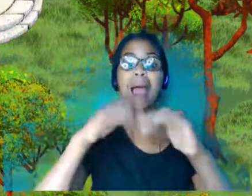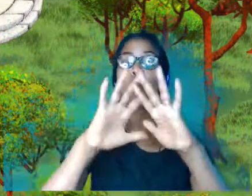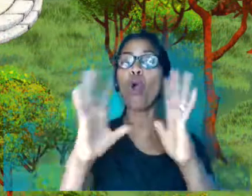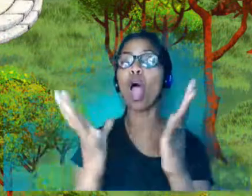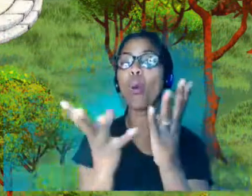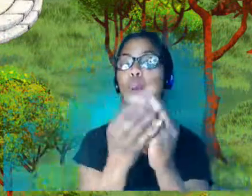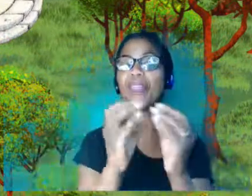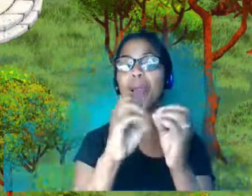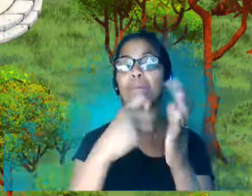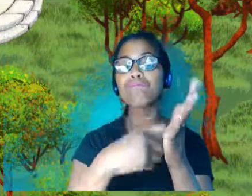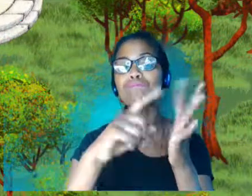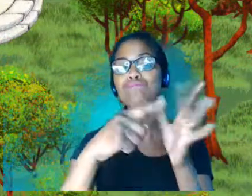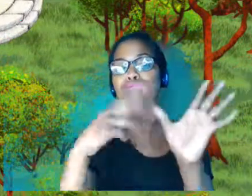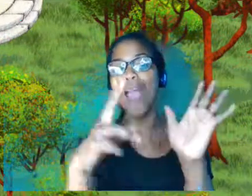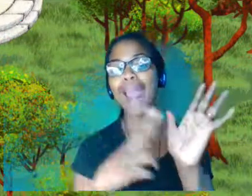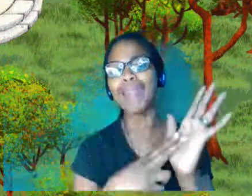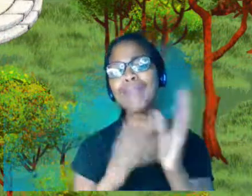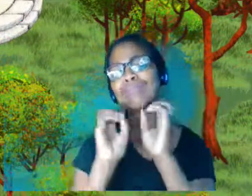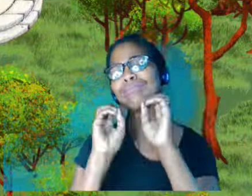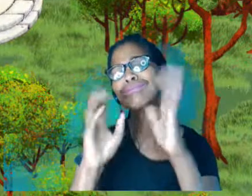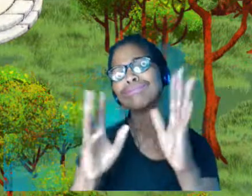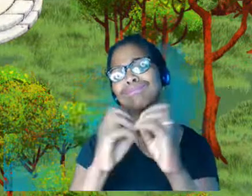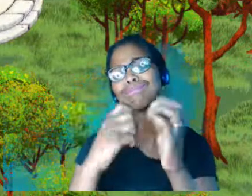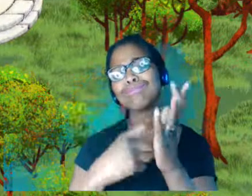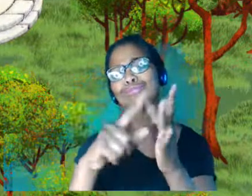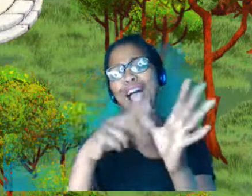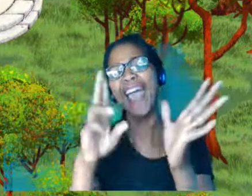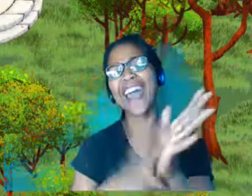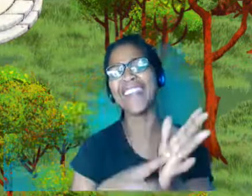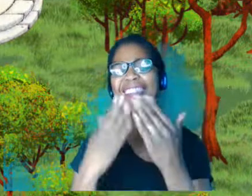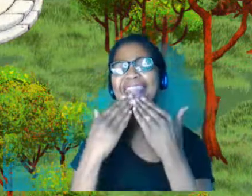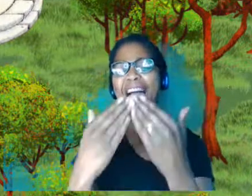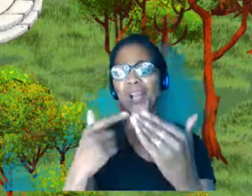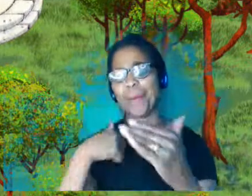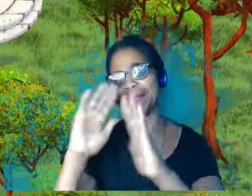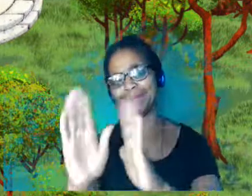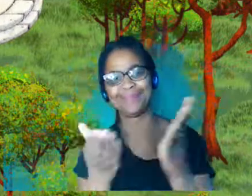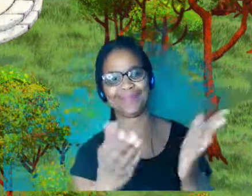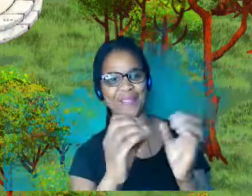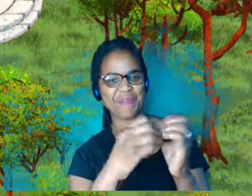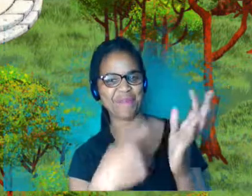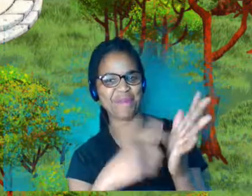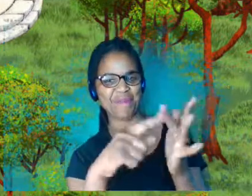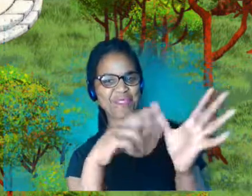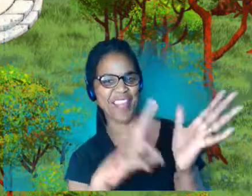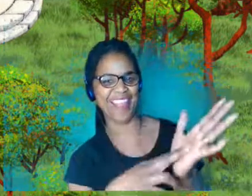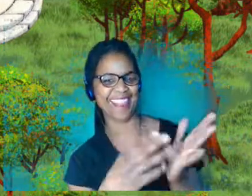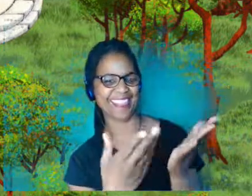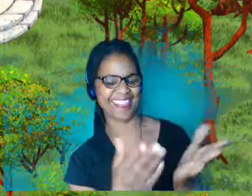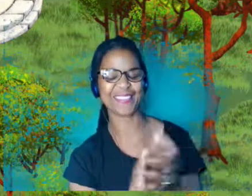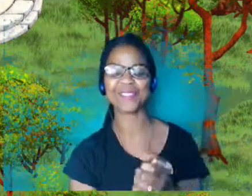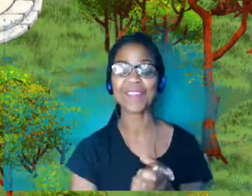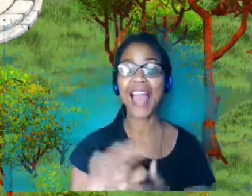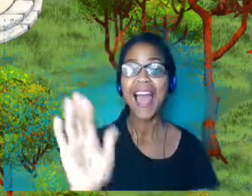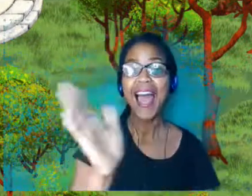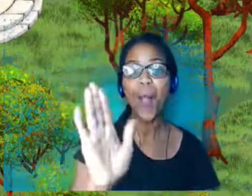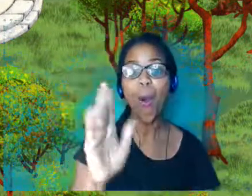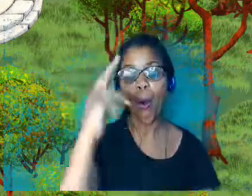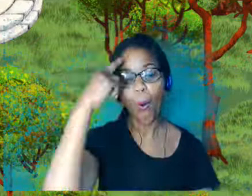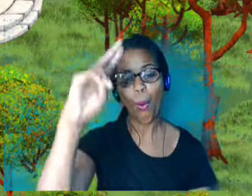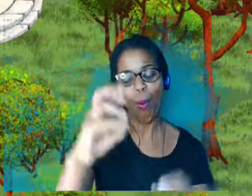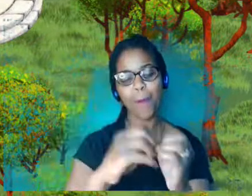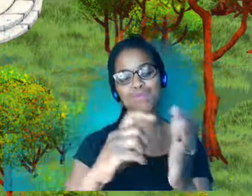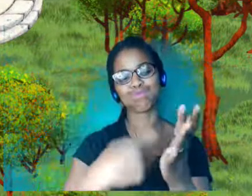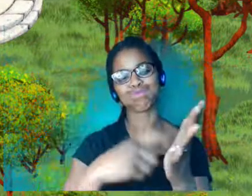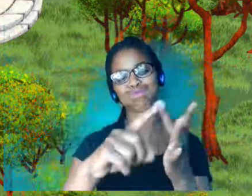hand over to Brian now. Thank you, Brian. Hello. My name is Brian Haldaya. I am